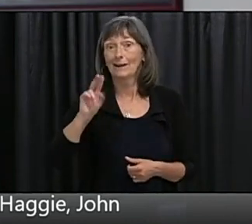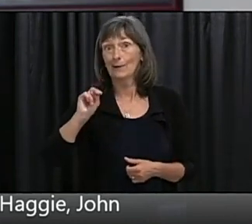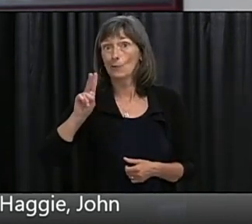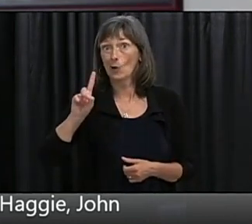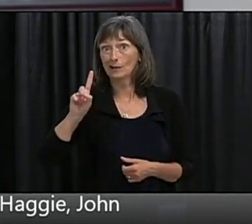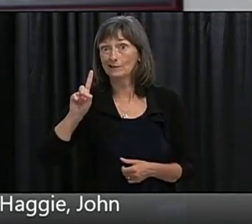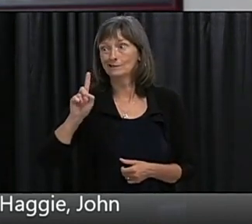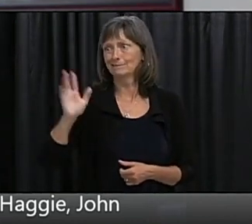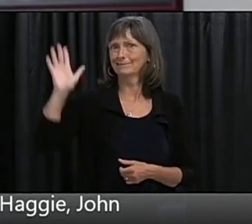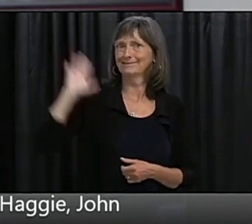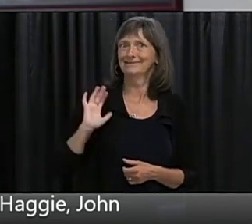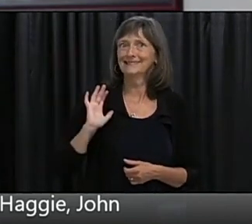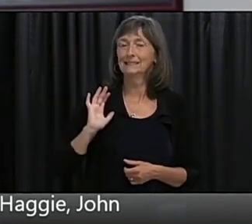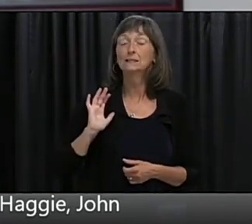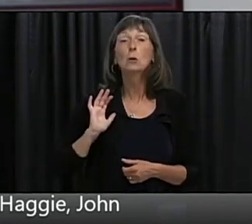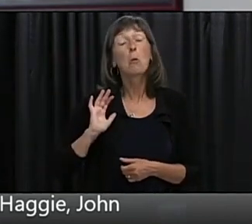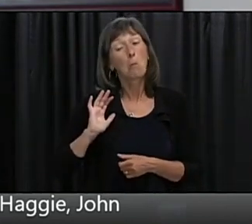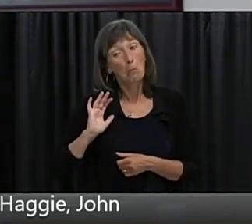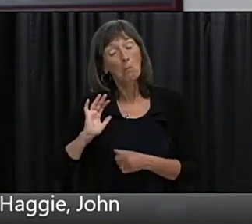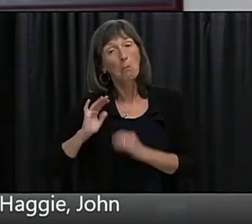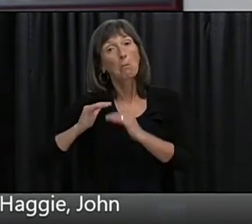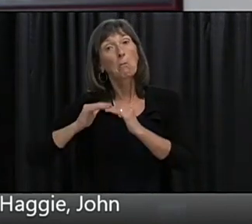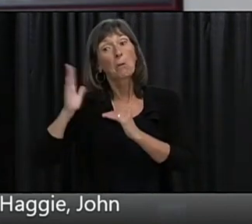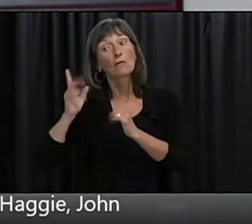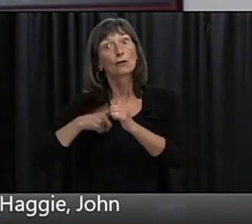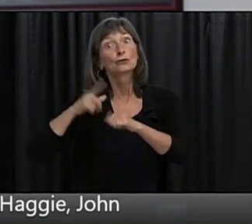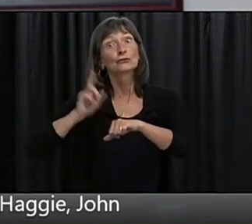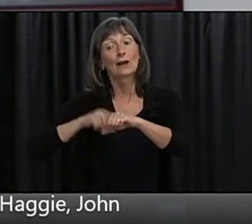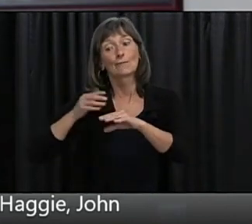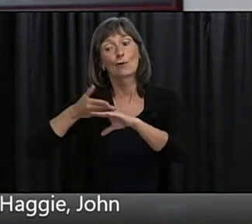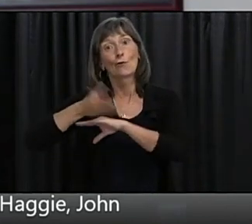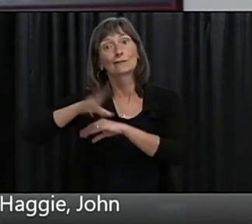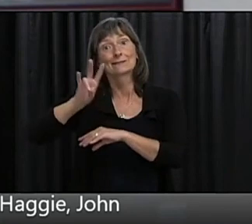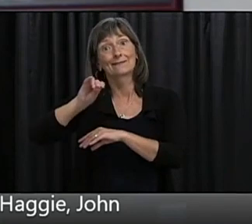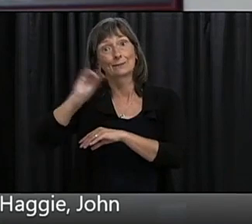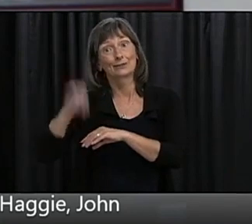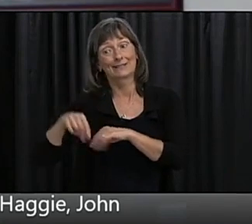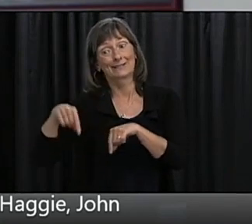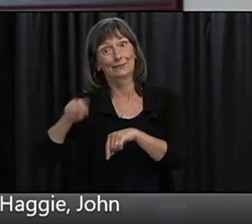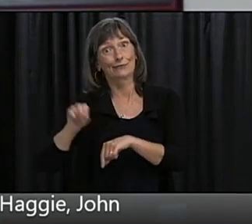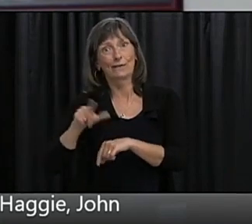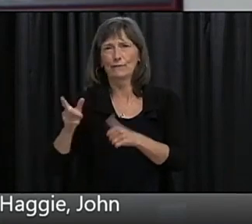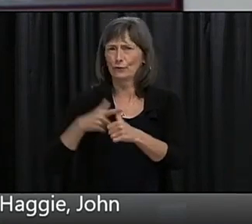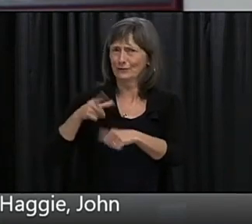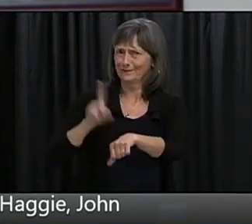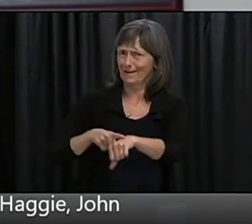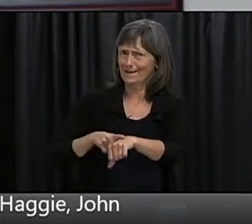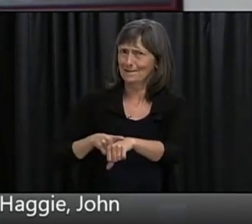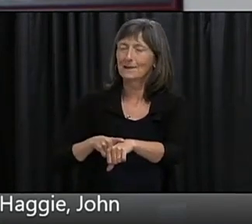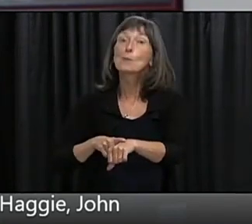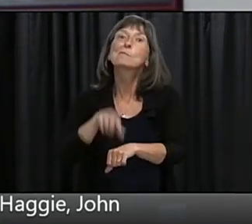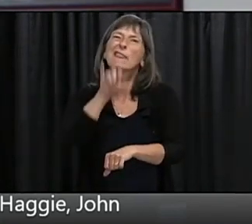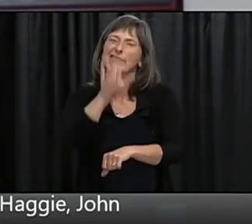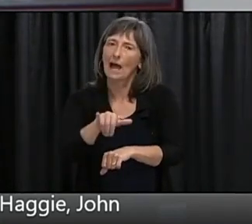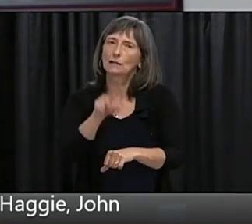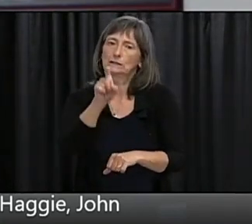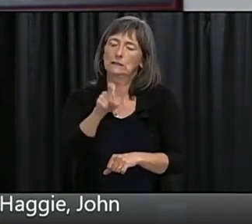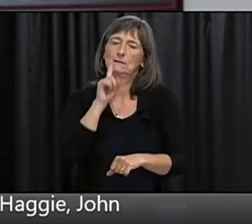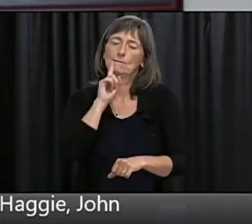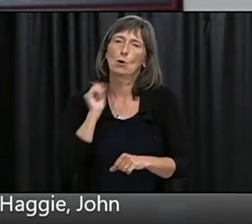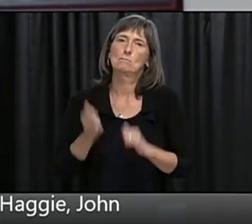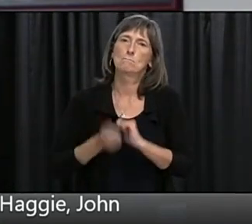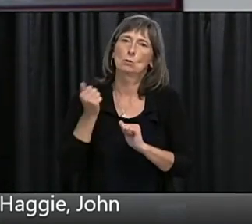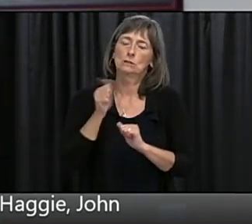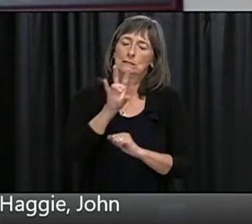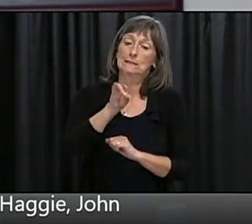far we actually hit over 70% for the first time ever that's the bottom end of what you need for